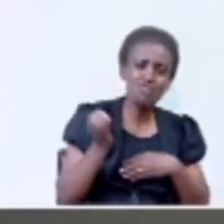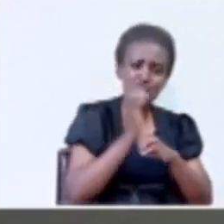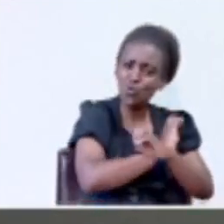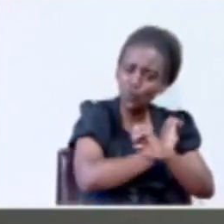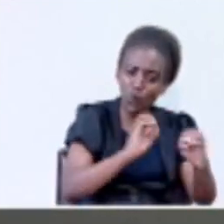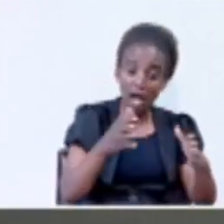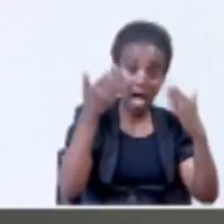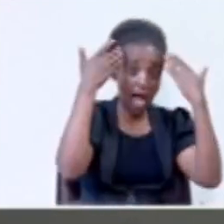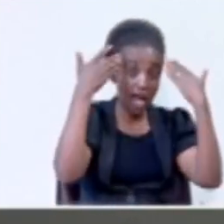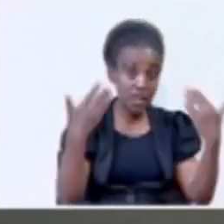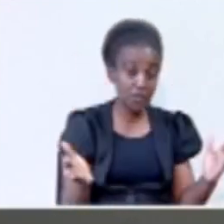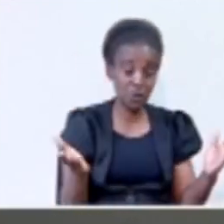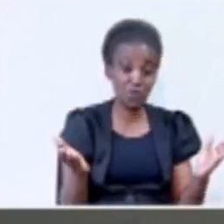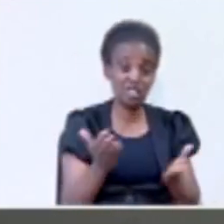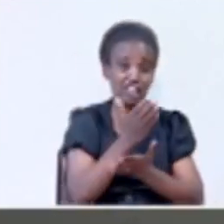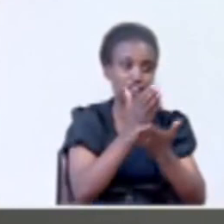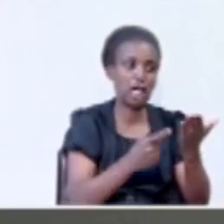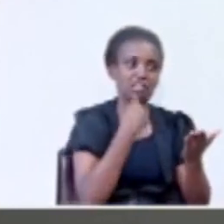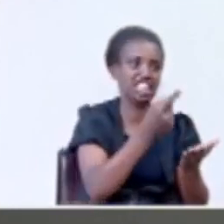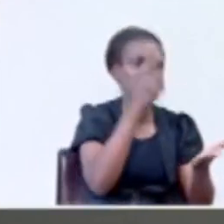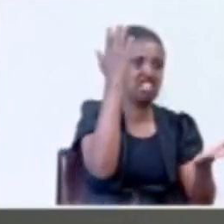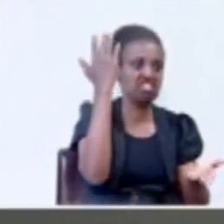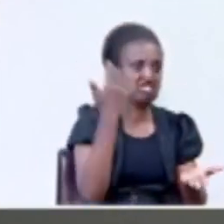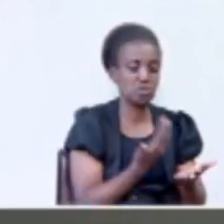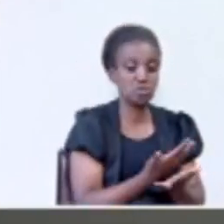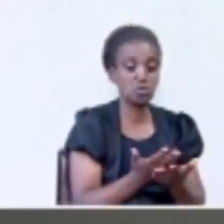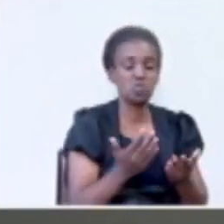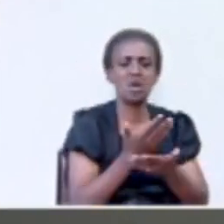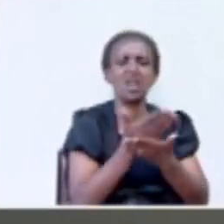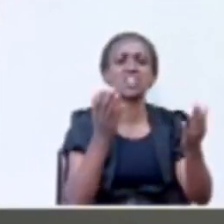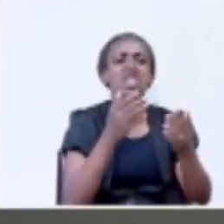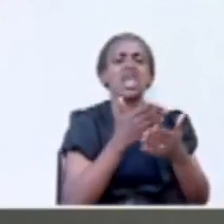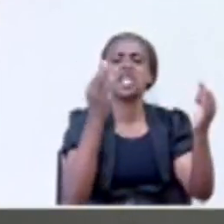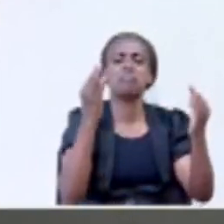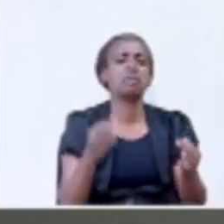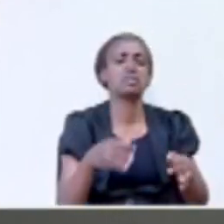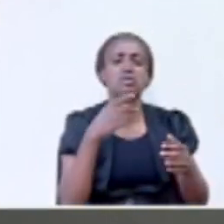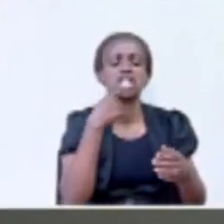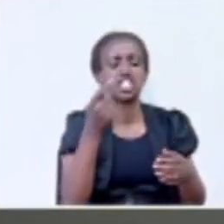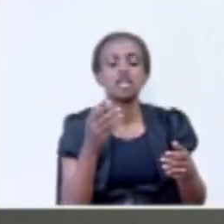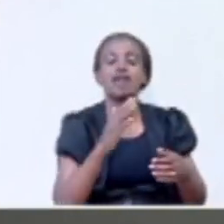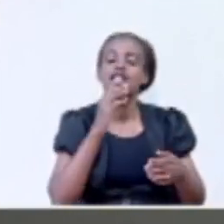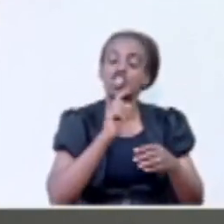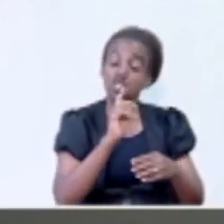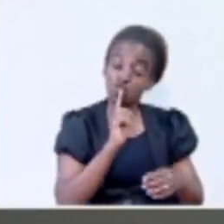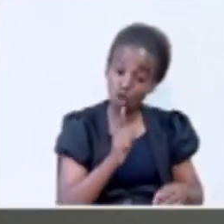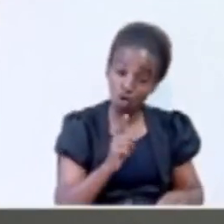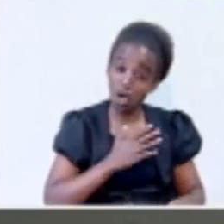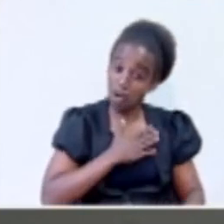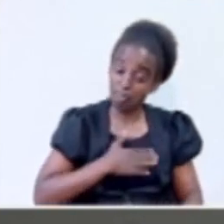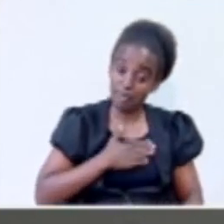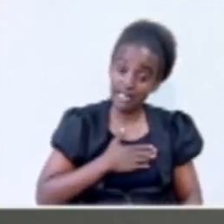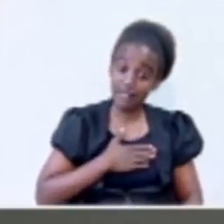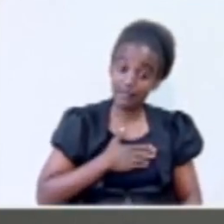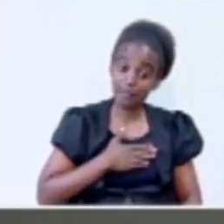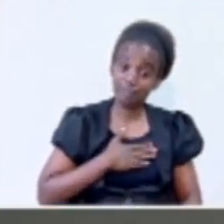I don't know what Monosco says, I don't know what whoever wants to say. So, please, take it